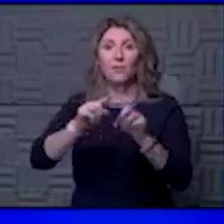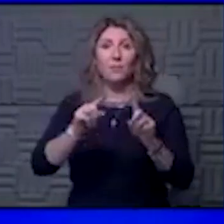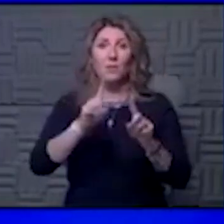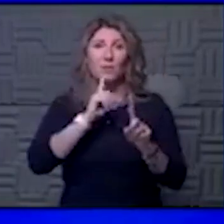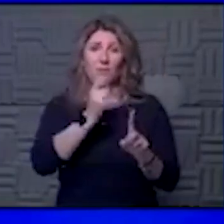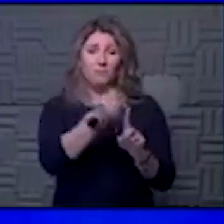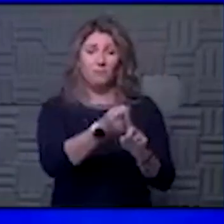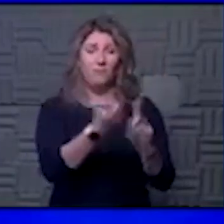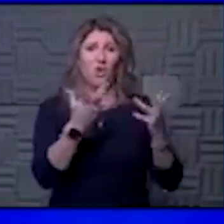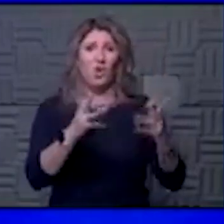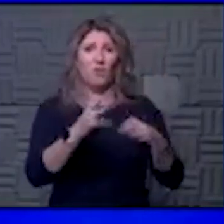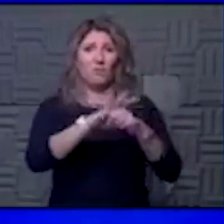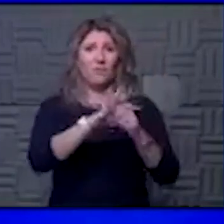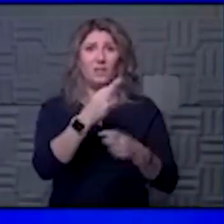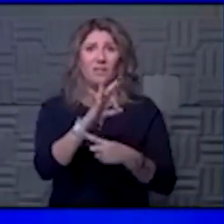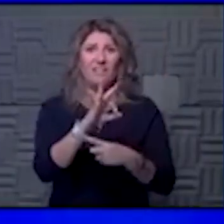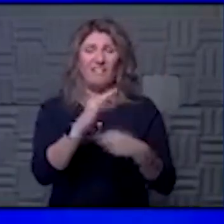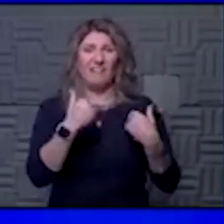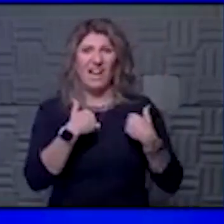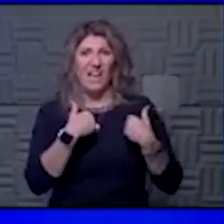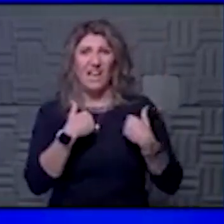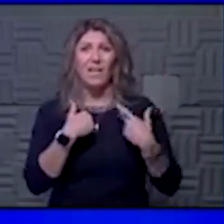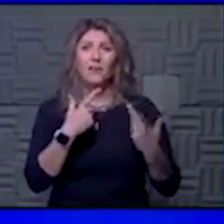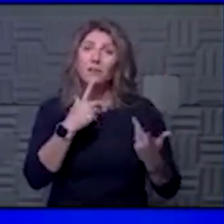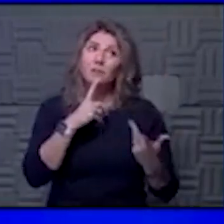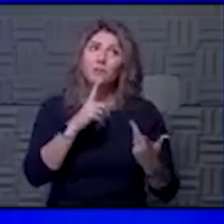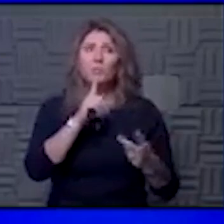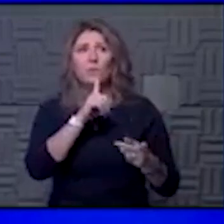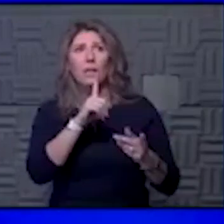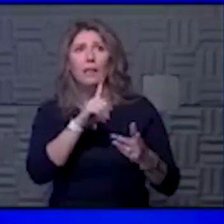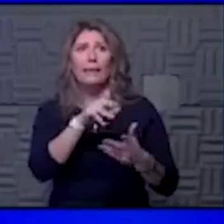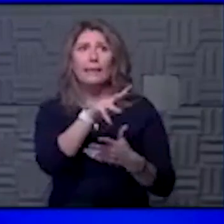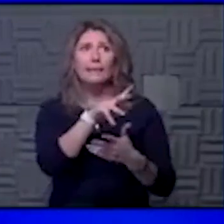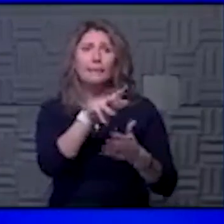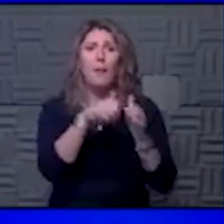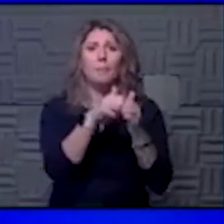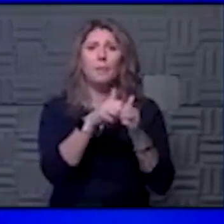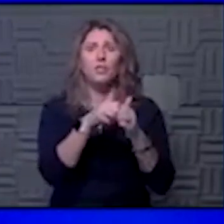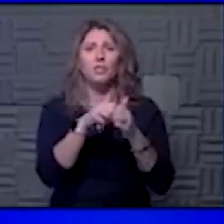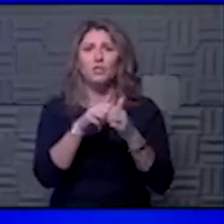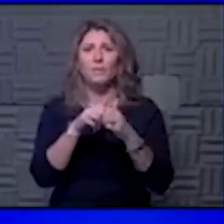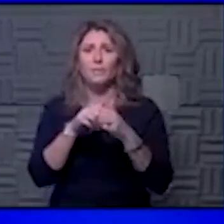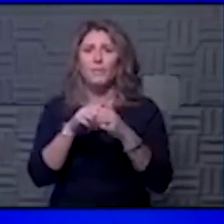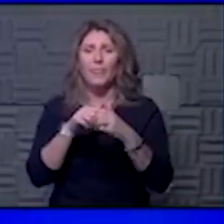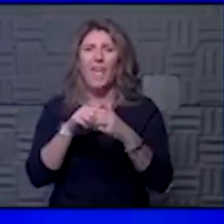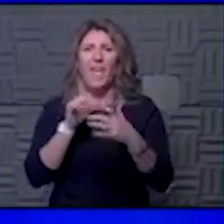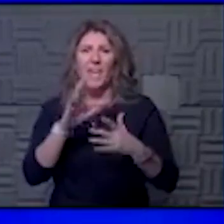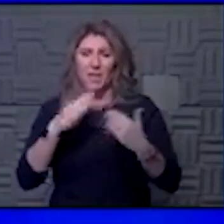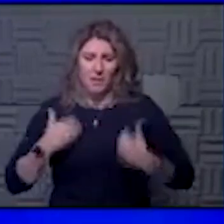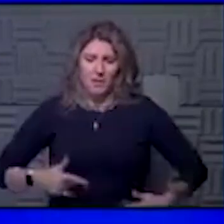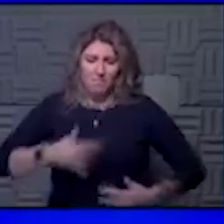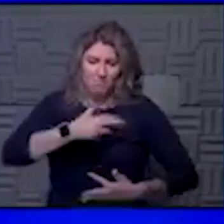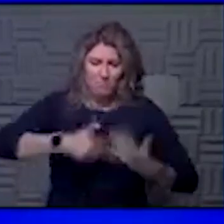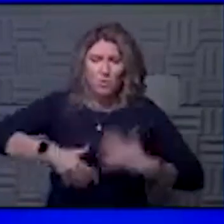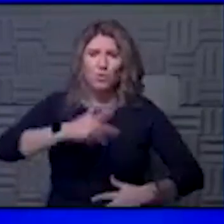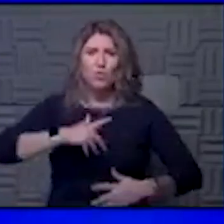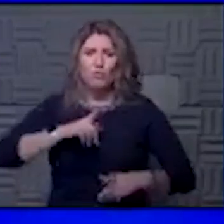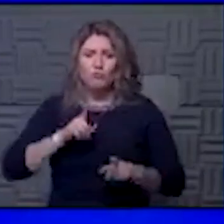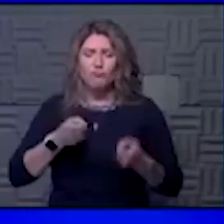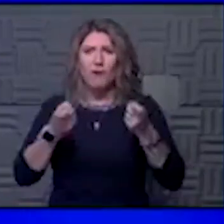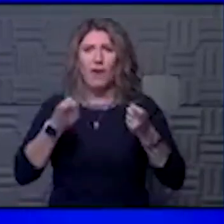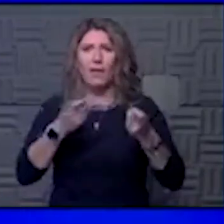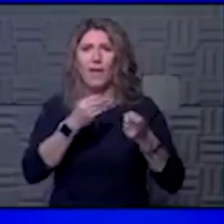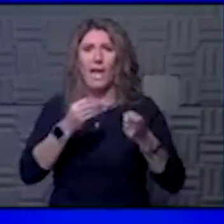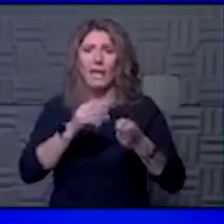you've already had the disease and you have those effects, which are really probably accumulation of that immune dysregulation or that inflammatory response in your